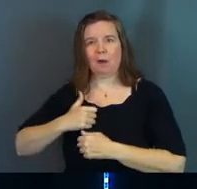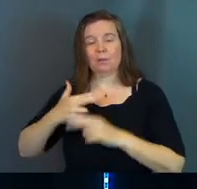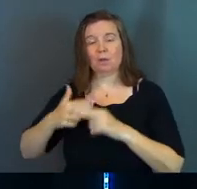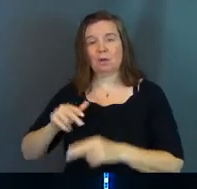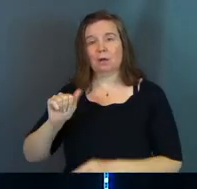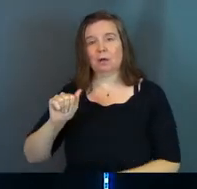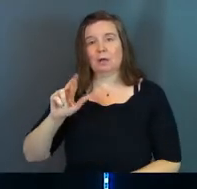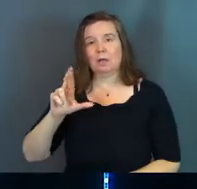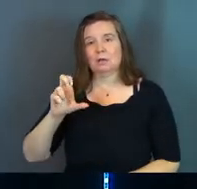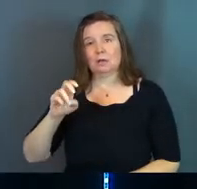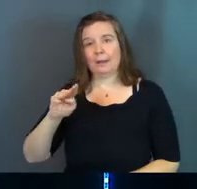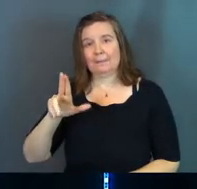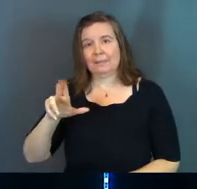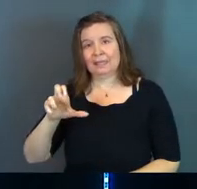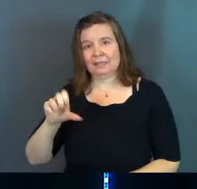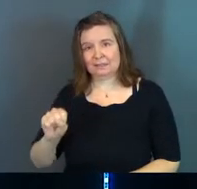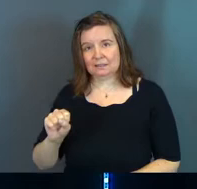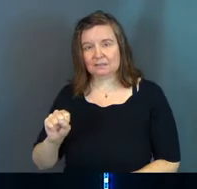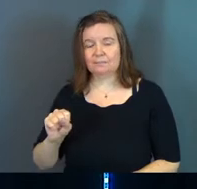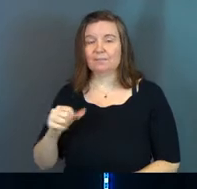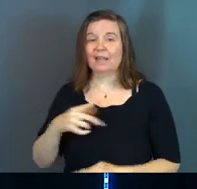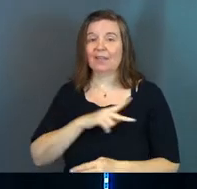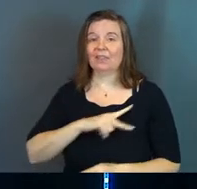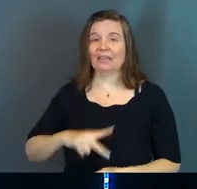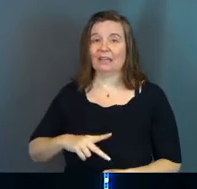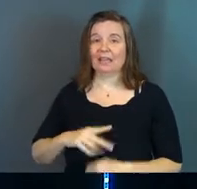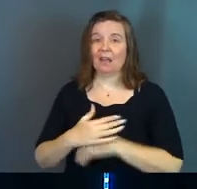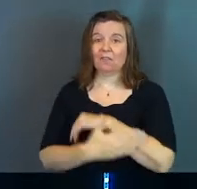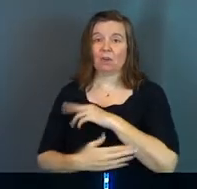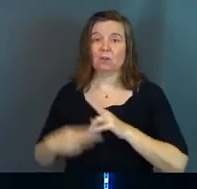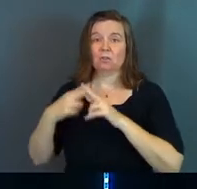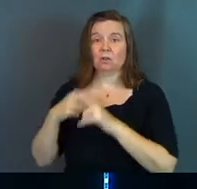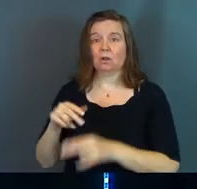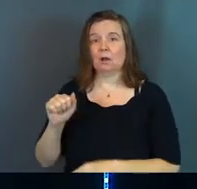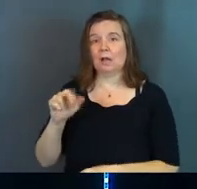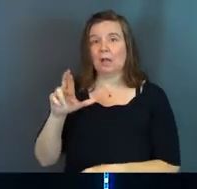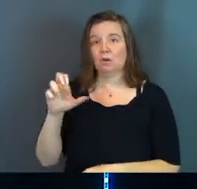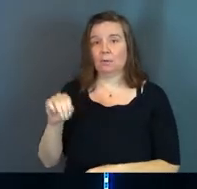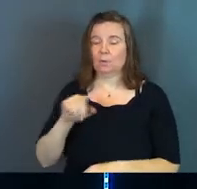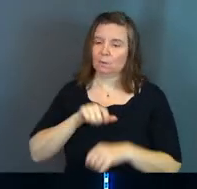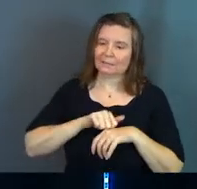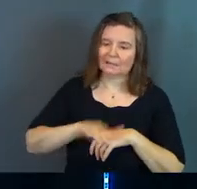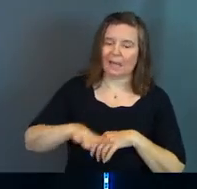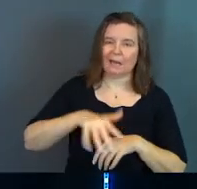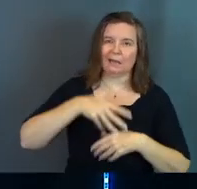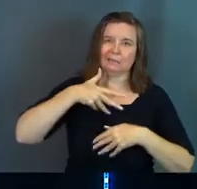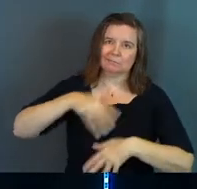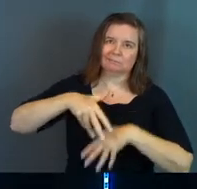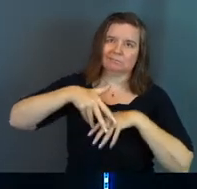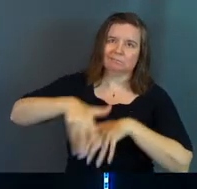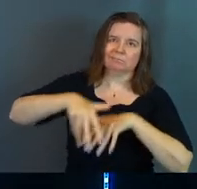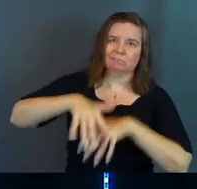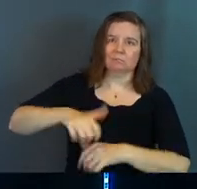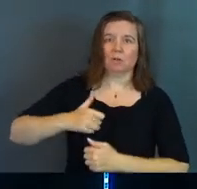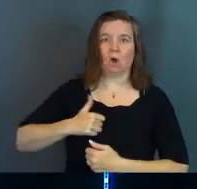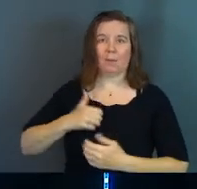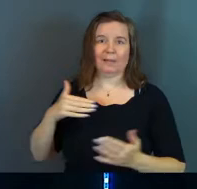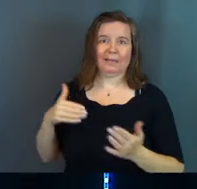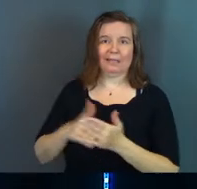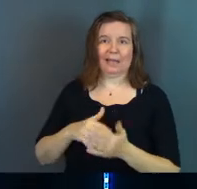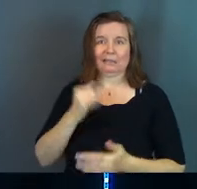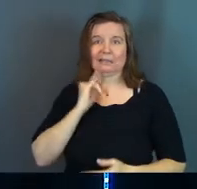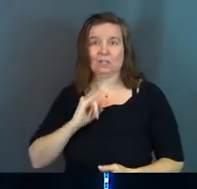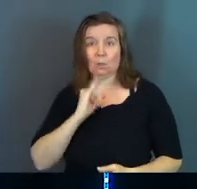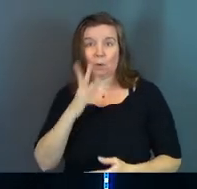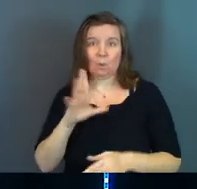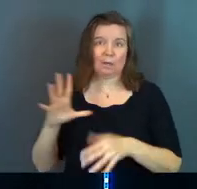king of Aram. So Aram was the country. And the king of Aram was always sending his army against the Israelite army because he